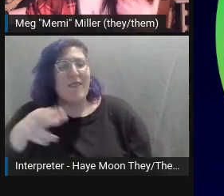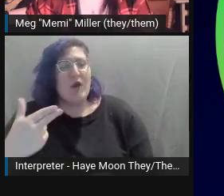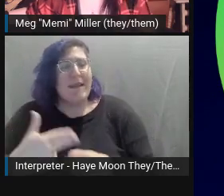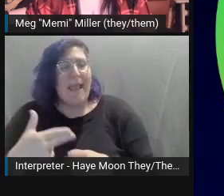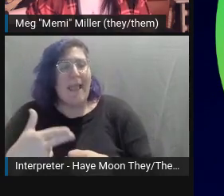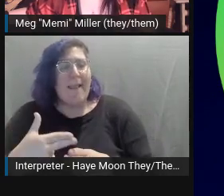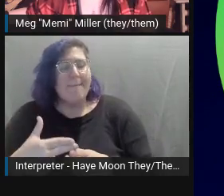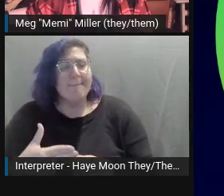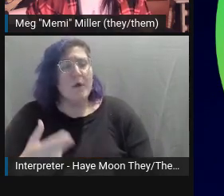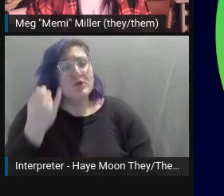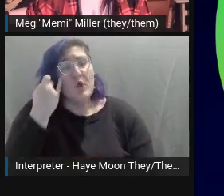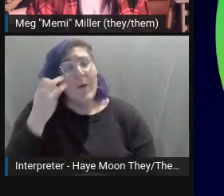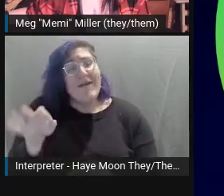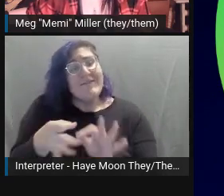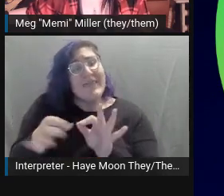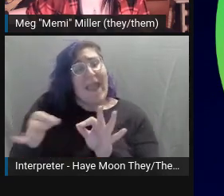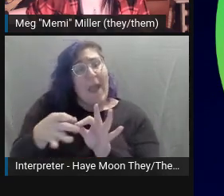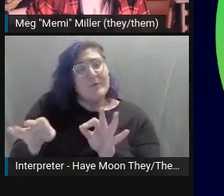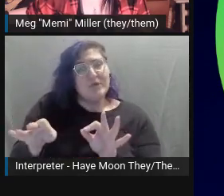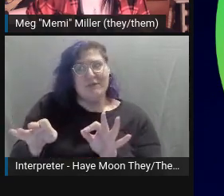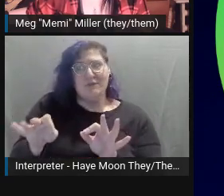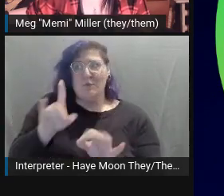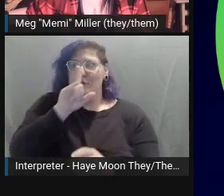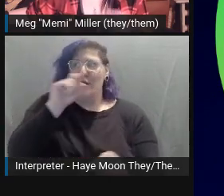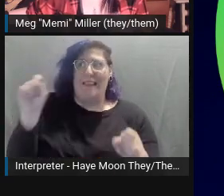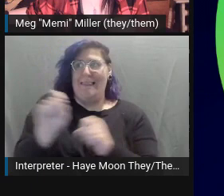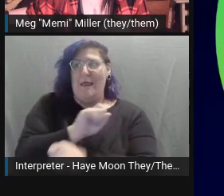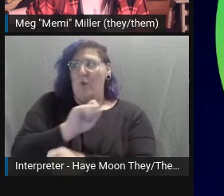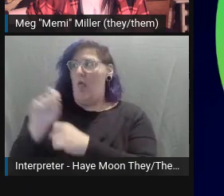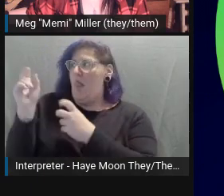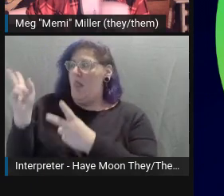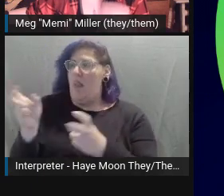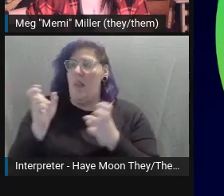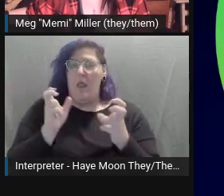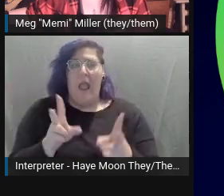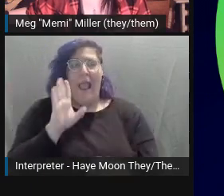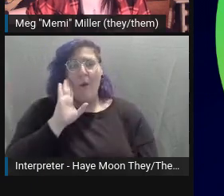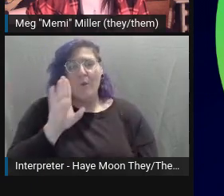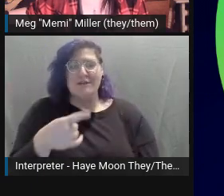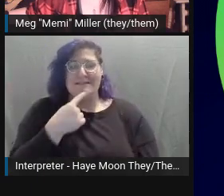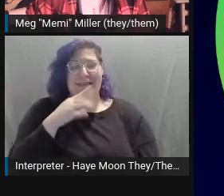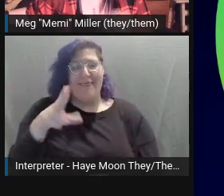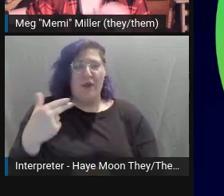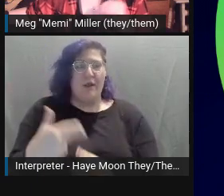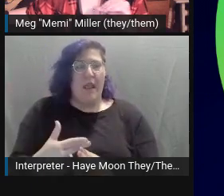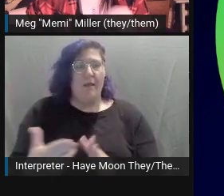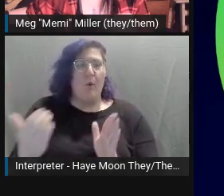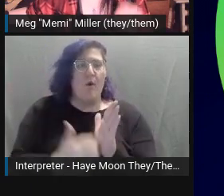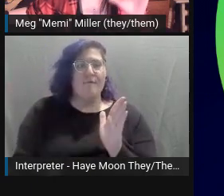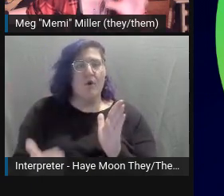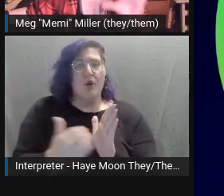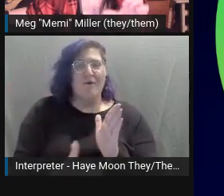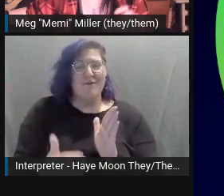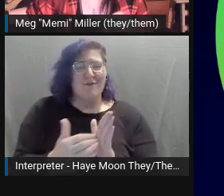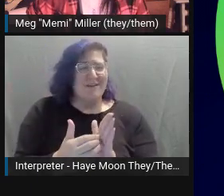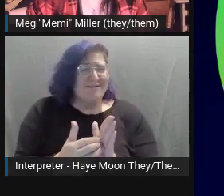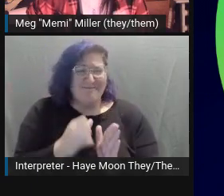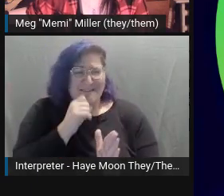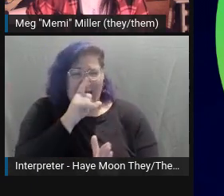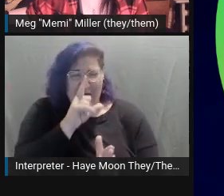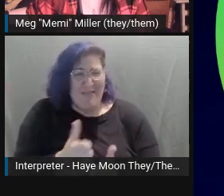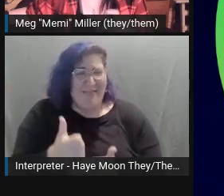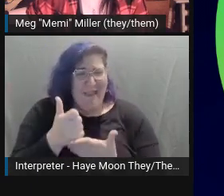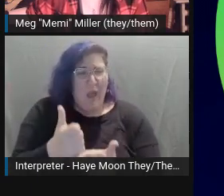literal. What Amazon Prime does instead is use the caption for intention. So they will say something like determined,